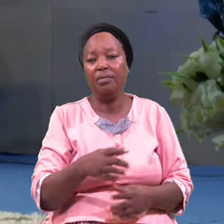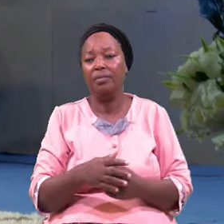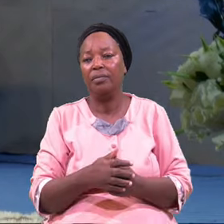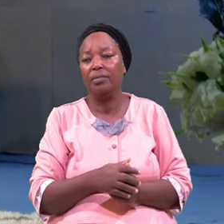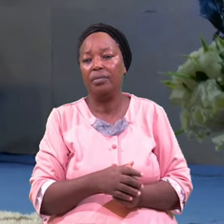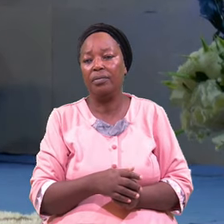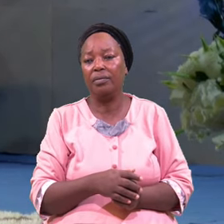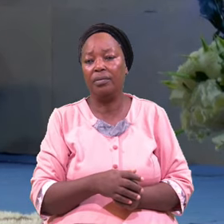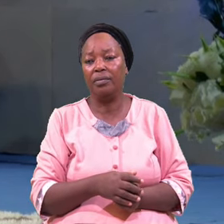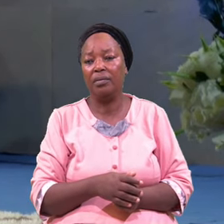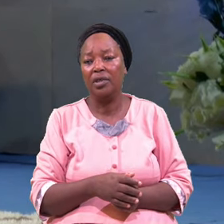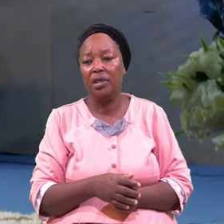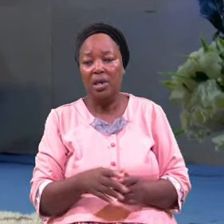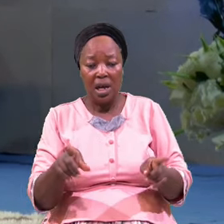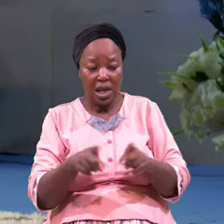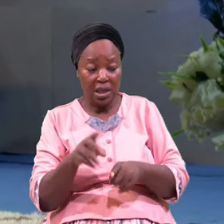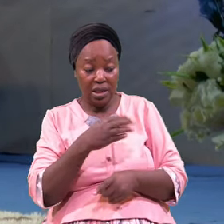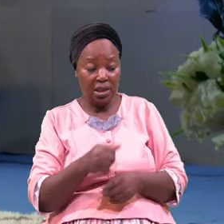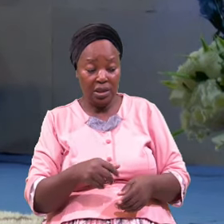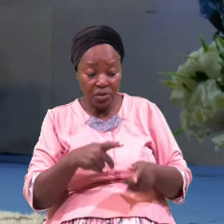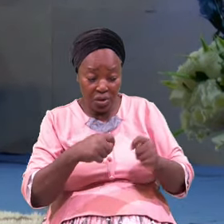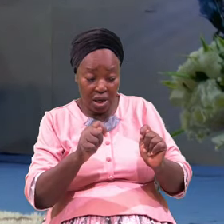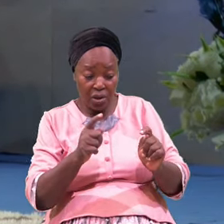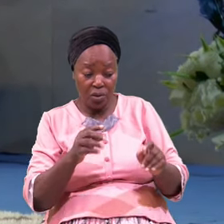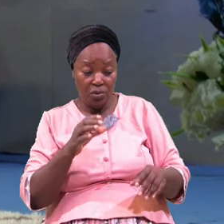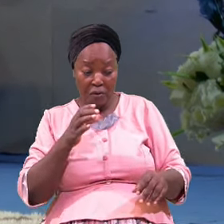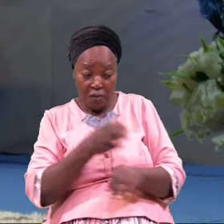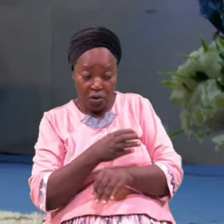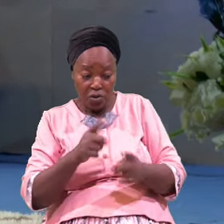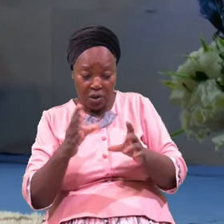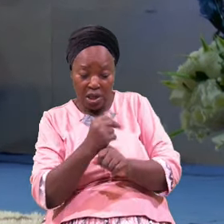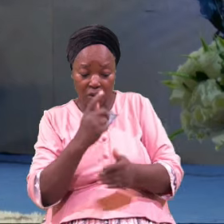As Schemed To Get What Belongs To Laban